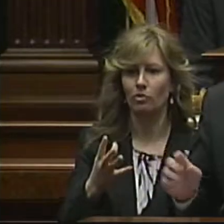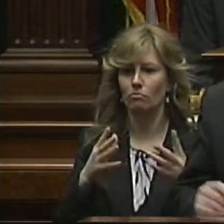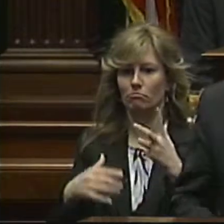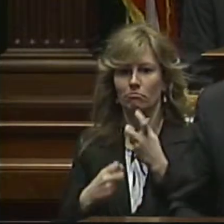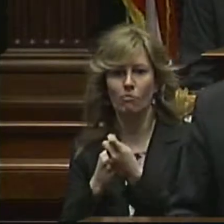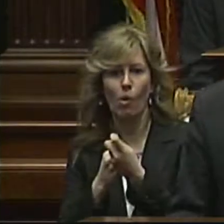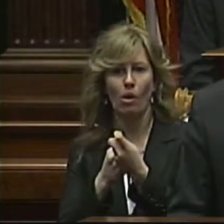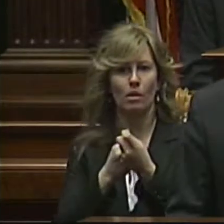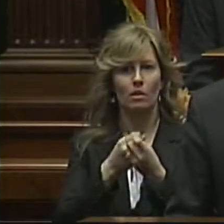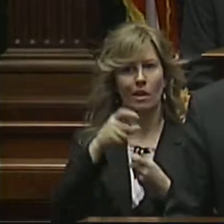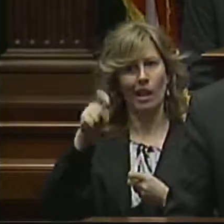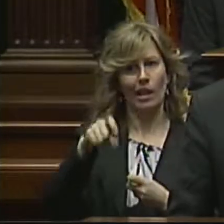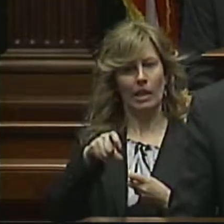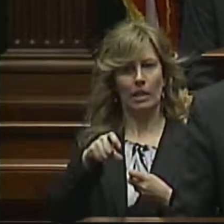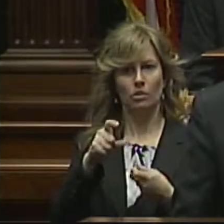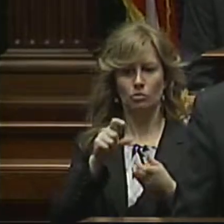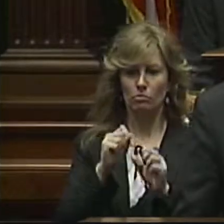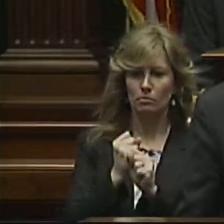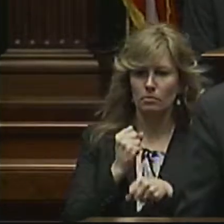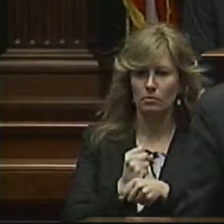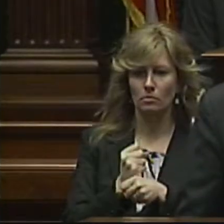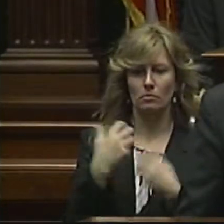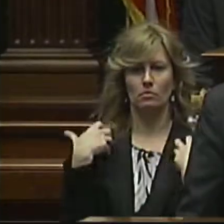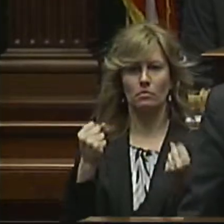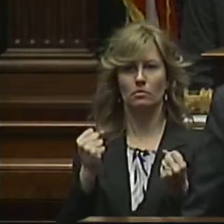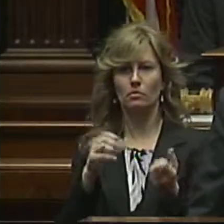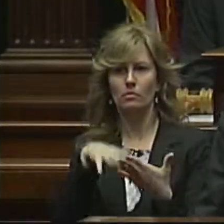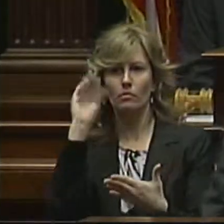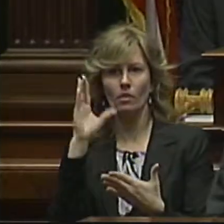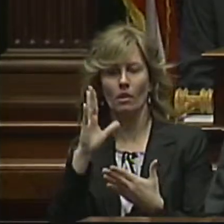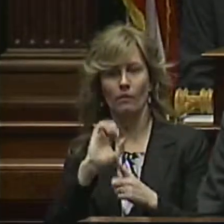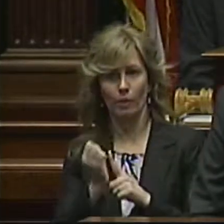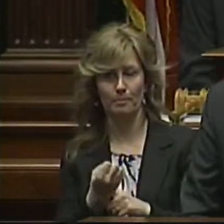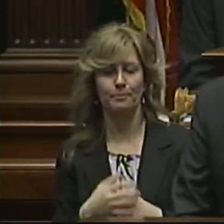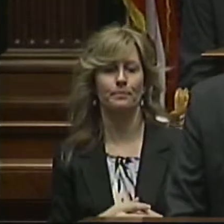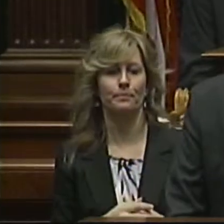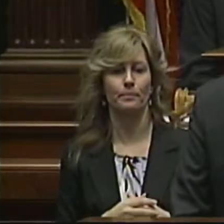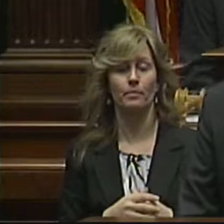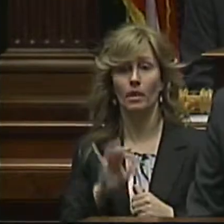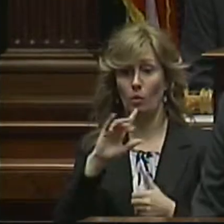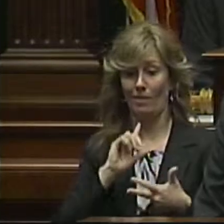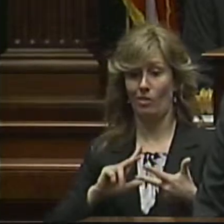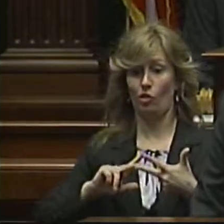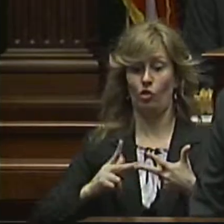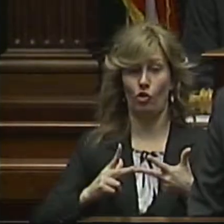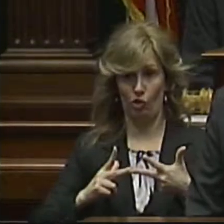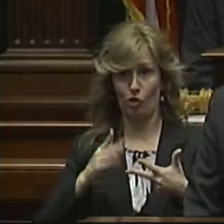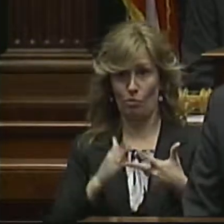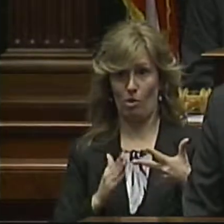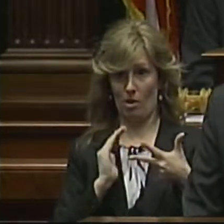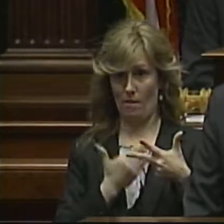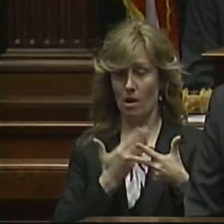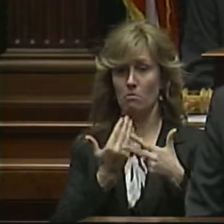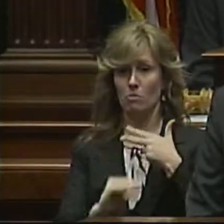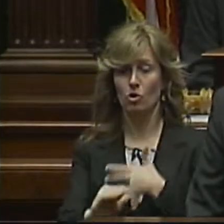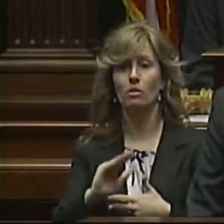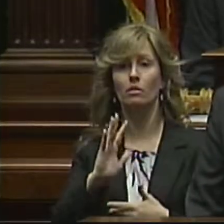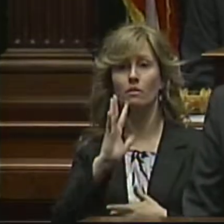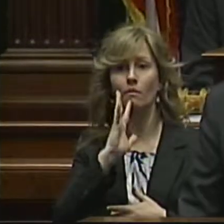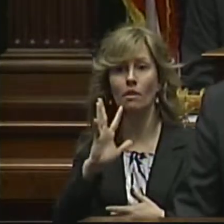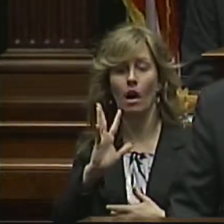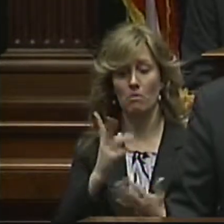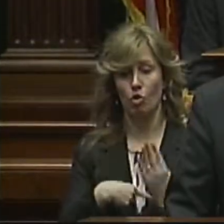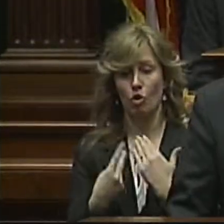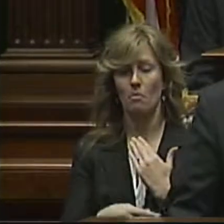need to create healthy learning environments. That's why the third critical part of our Birth to Five initiative